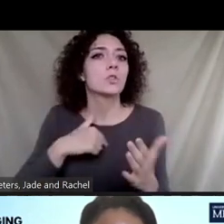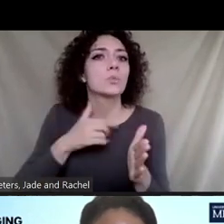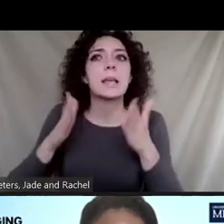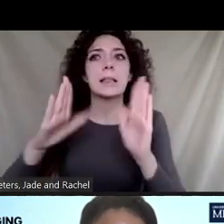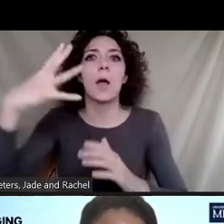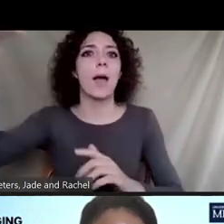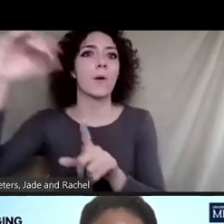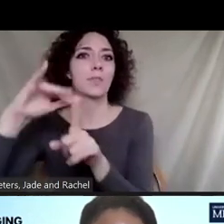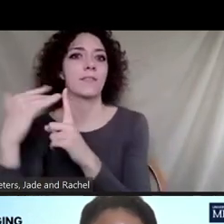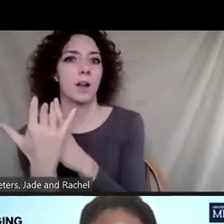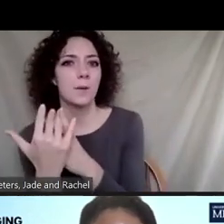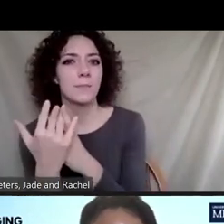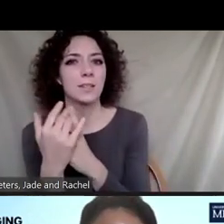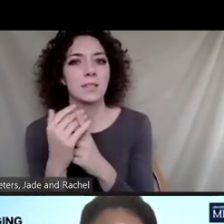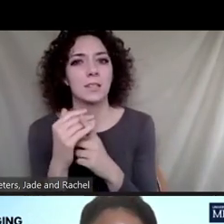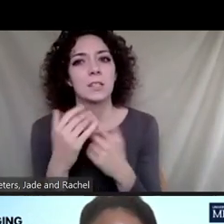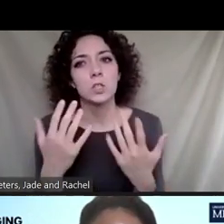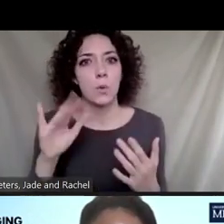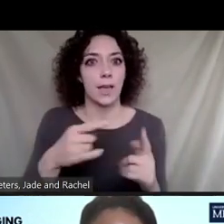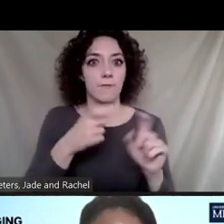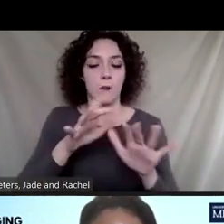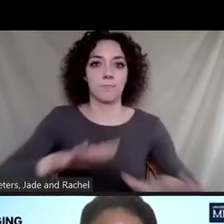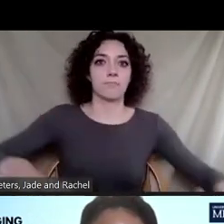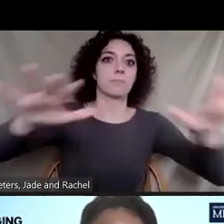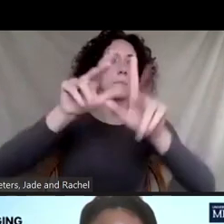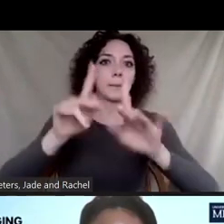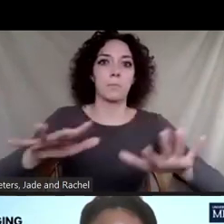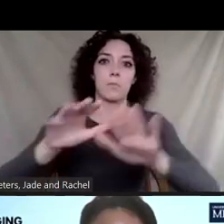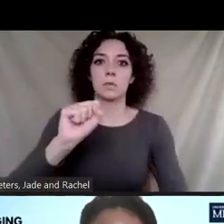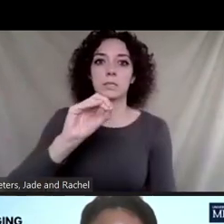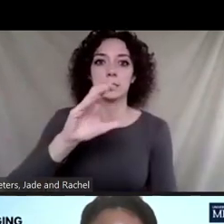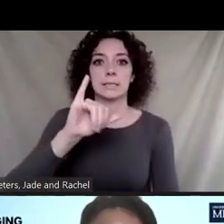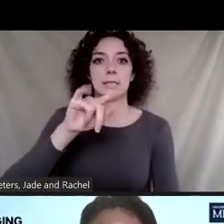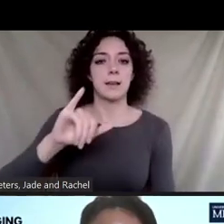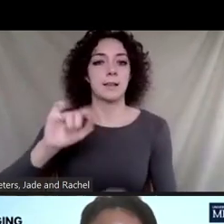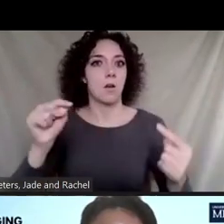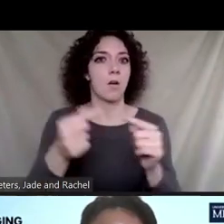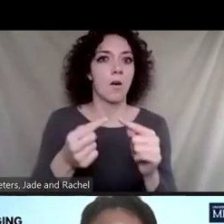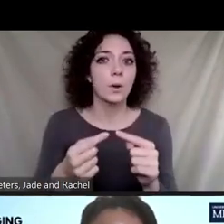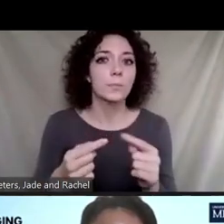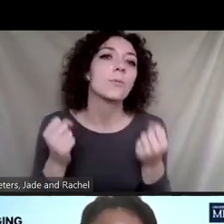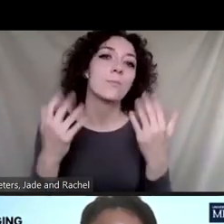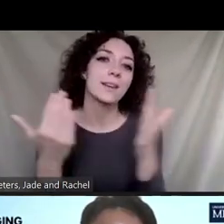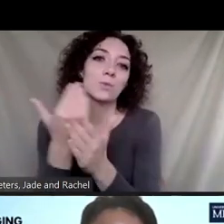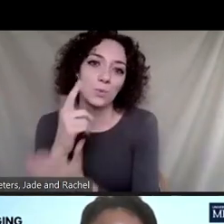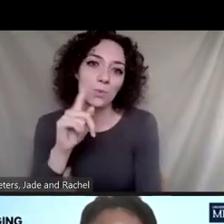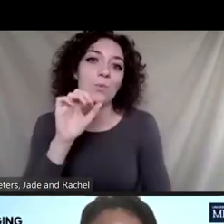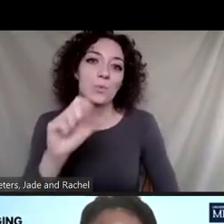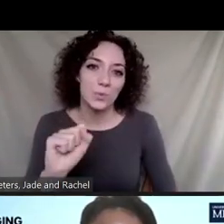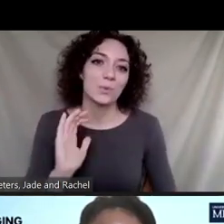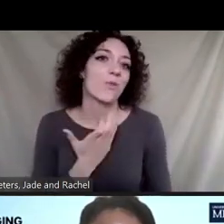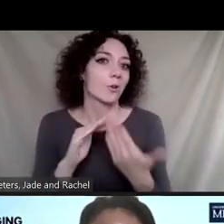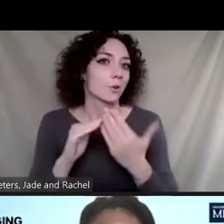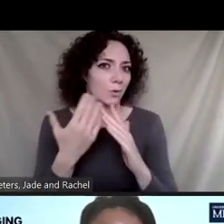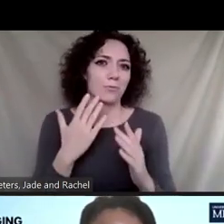societal harm perspective. And so lots of new tools are coming out that our community has a great role to